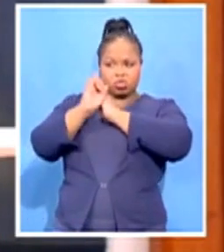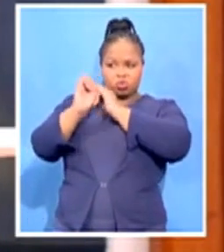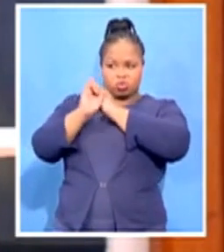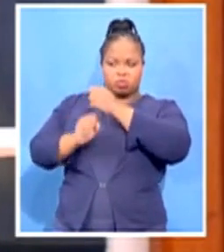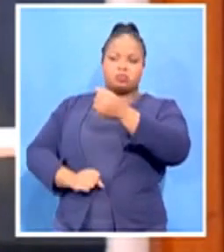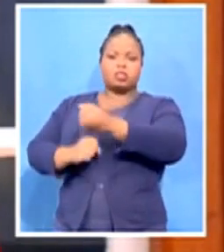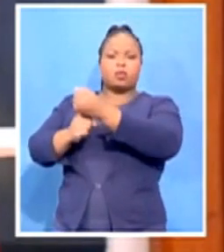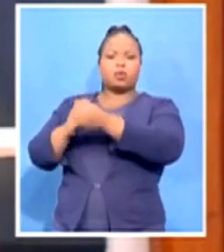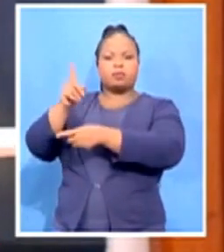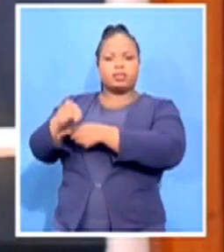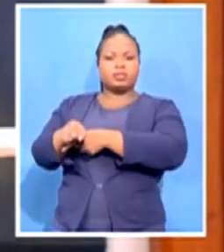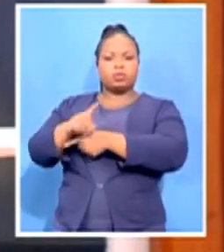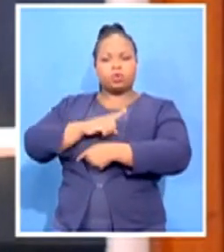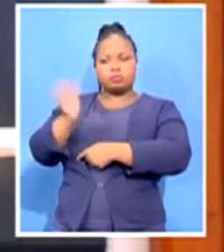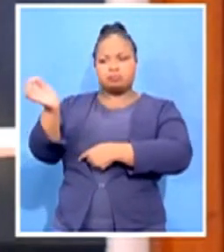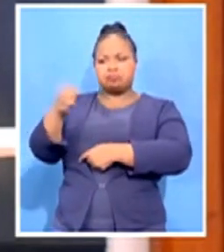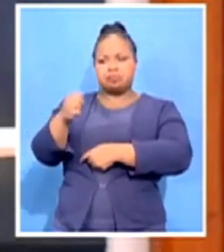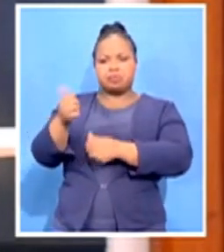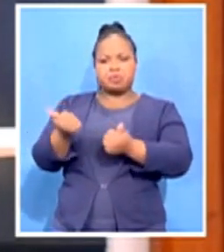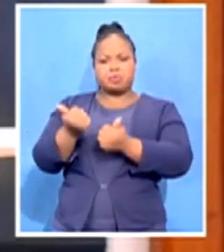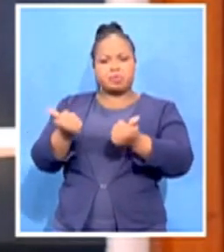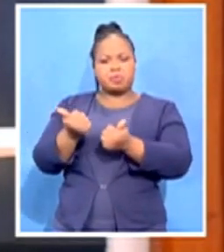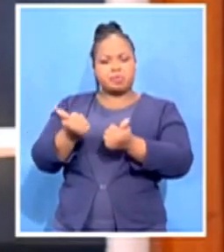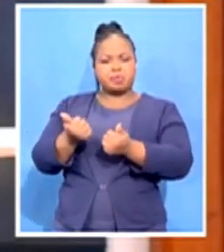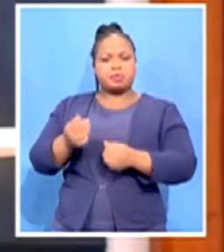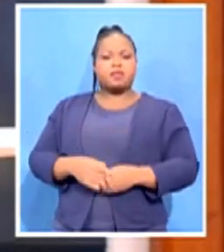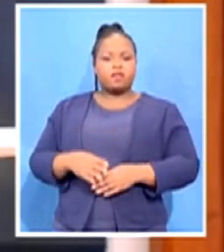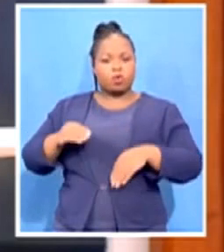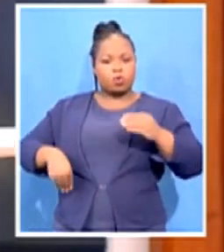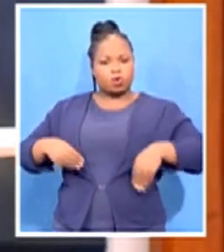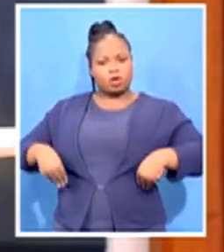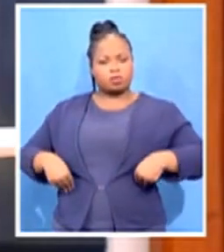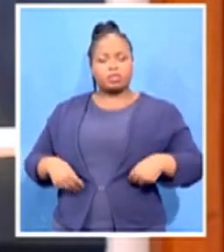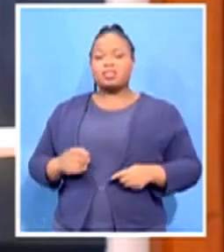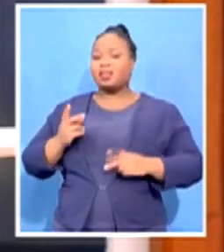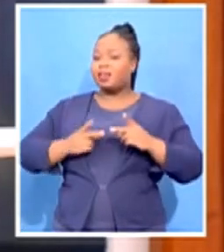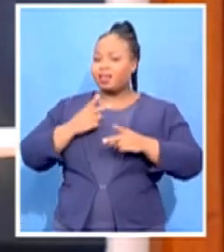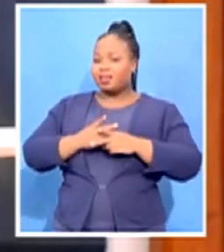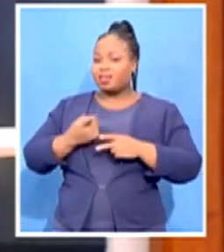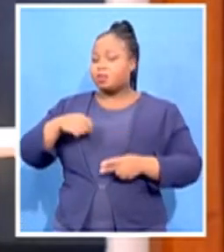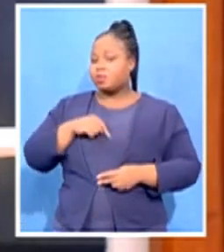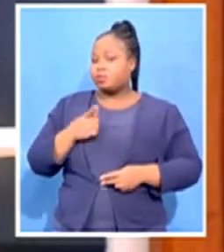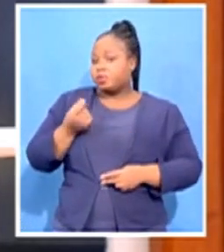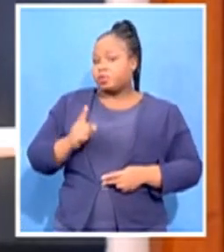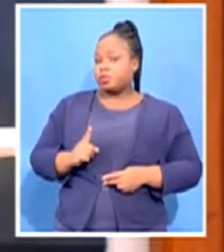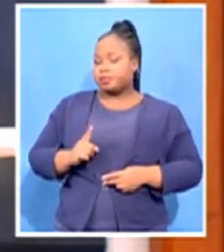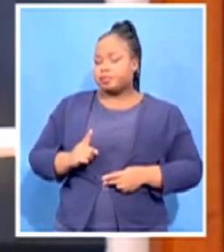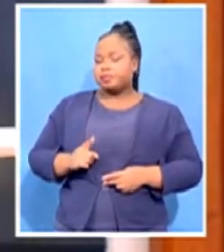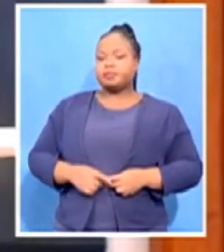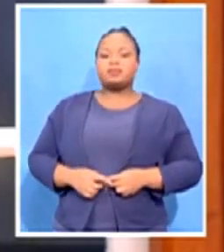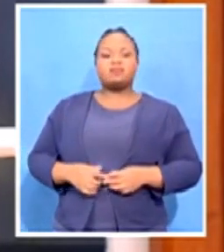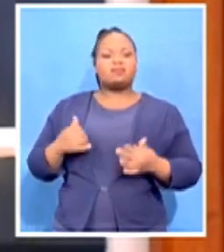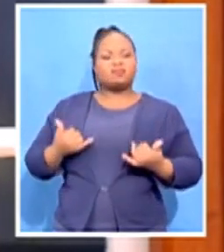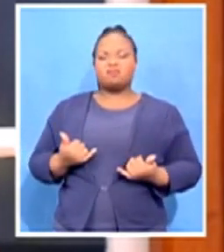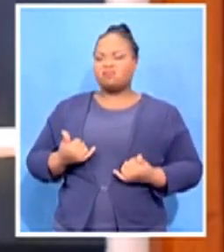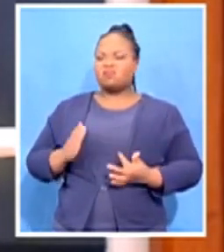to fight corruption. And we should do so without any form of interference. Because